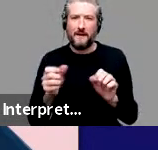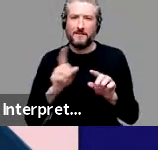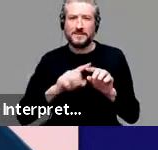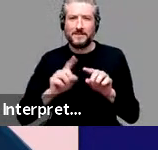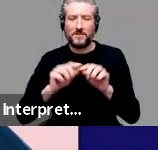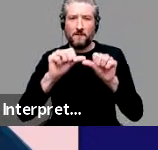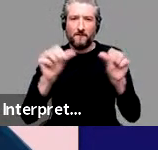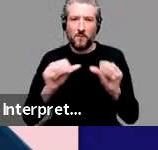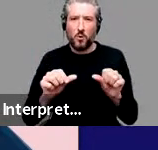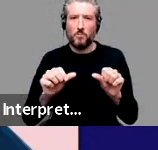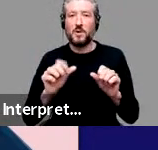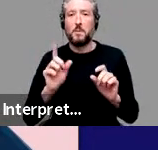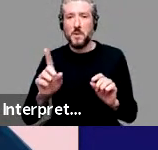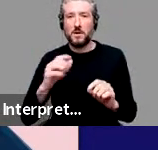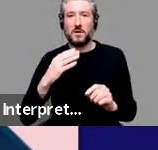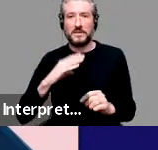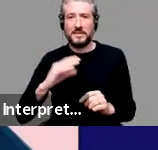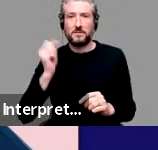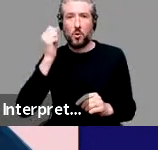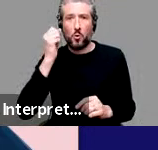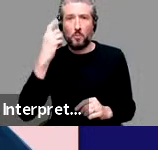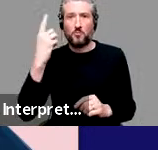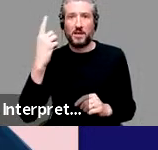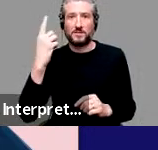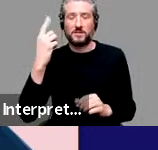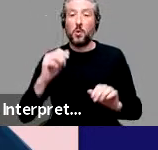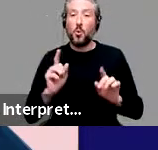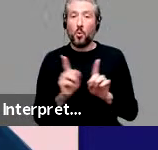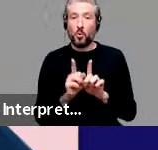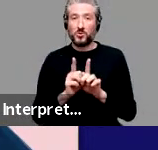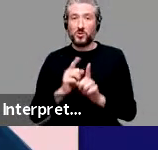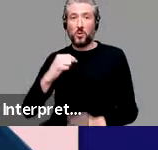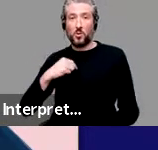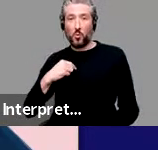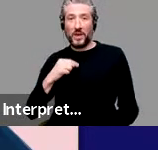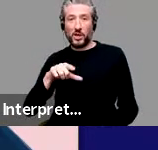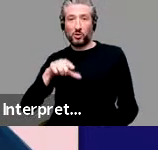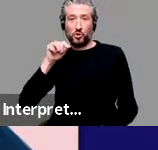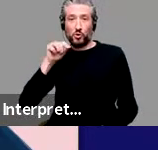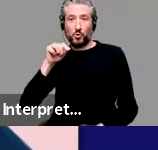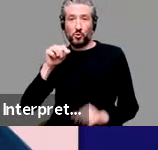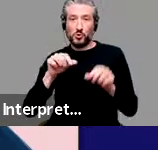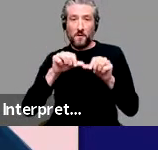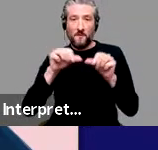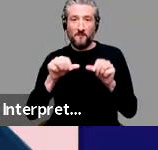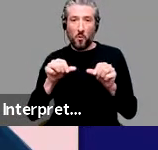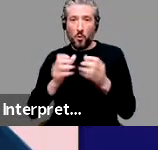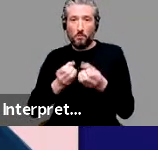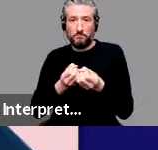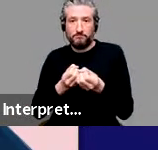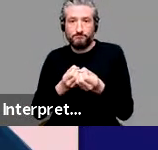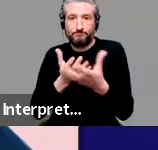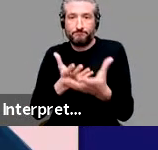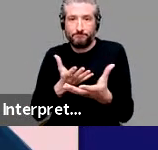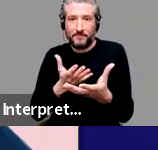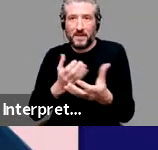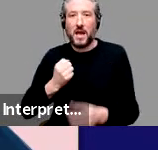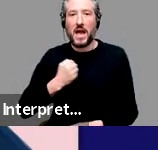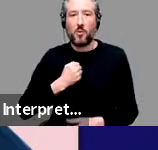And we also need to choose forms given the intended messages we want to convey for the sake of production.